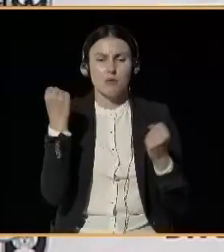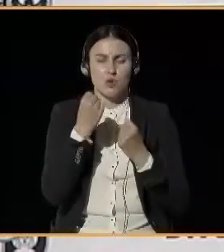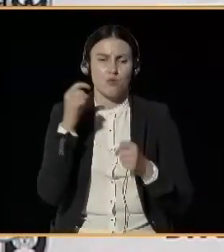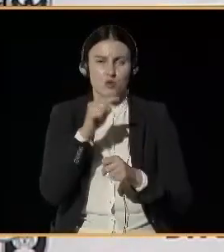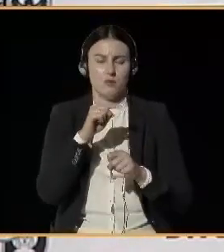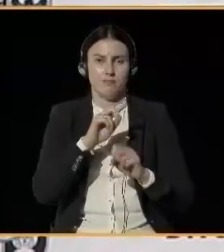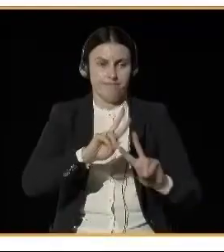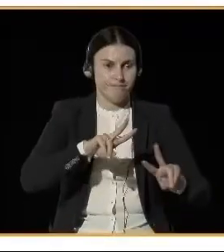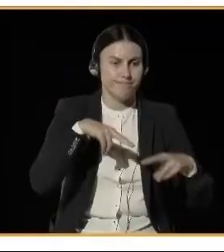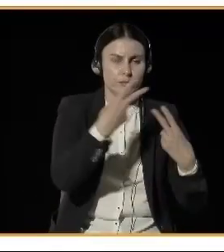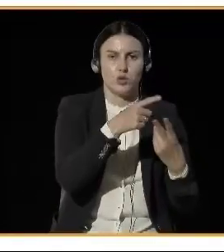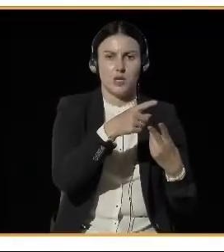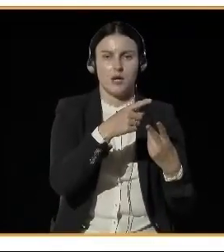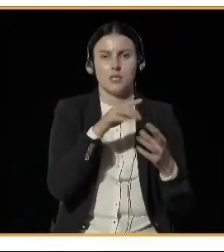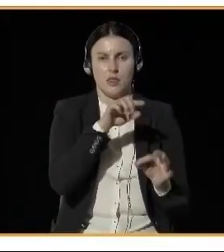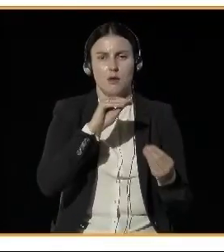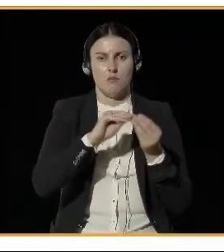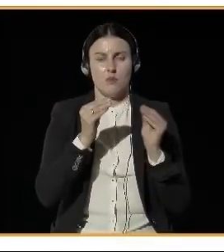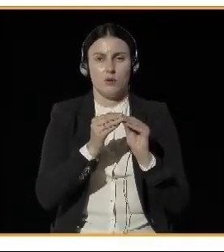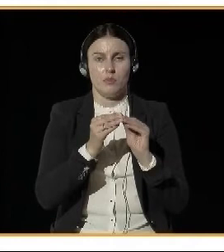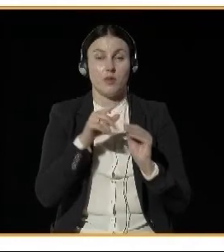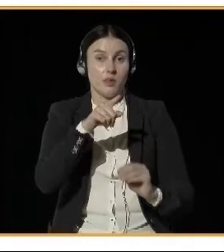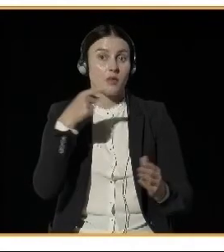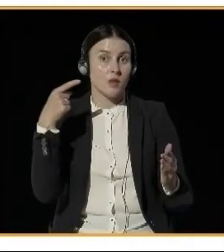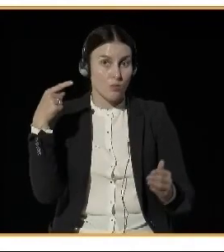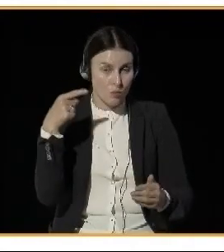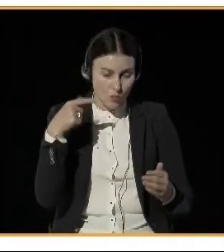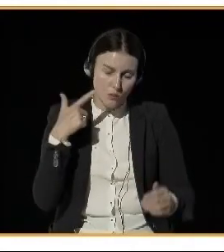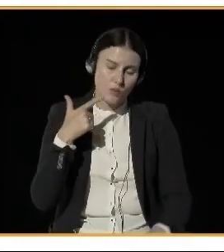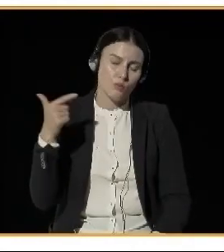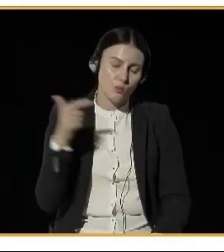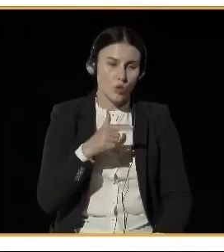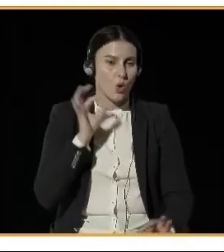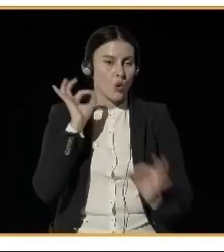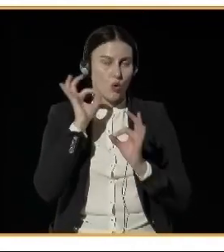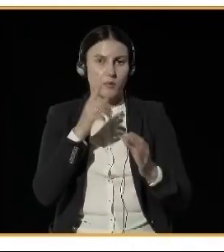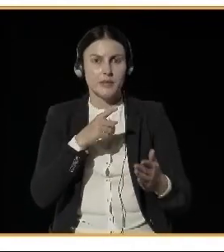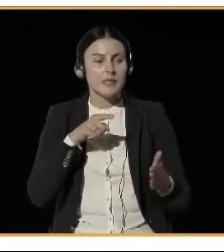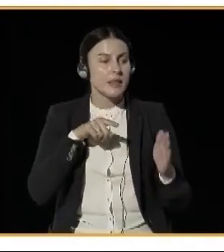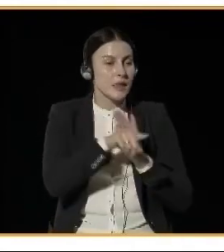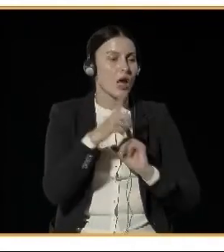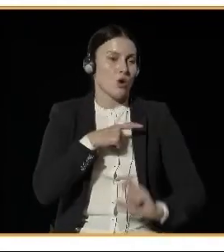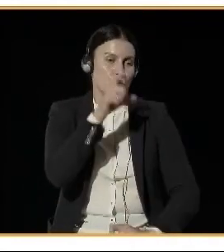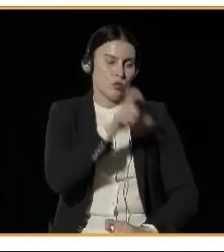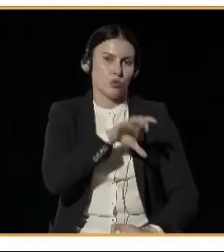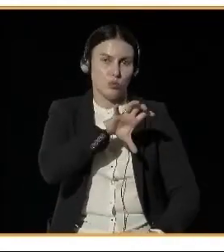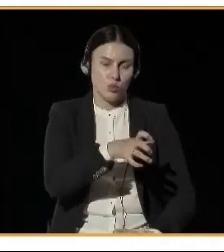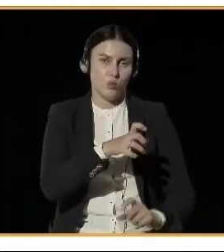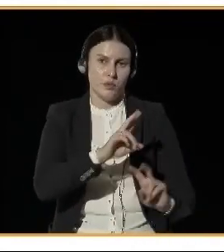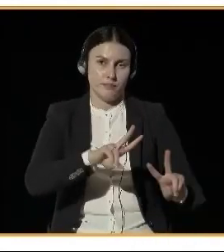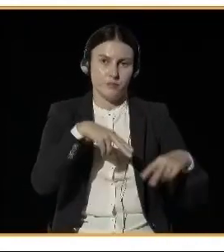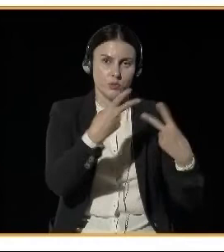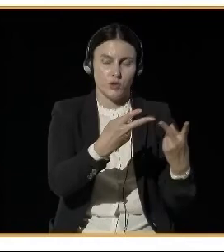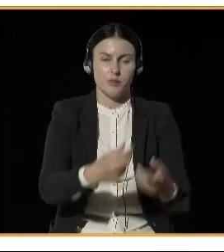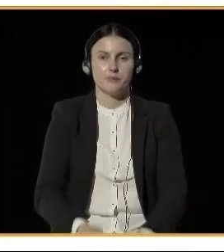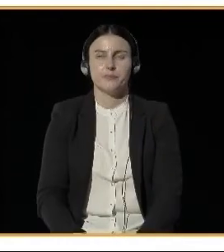target the message towards this specific audience? And I think we also have